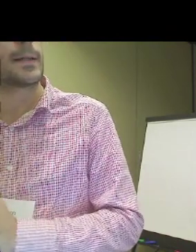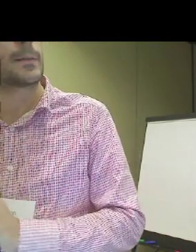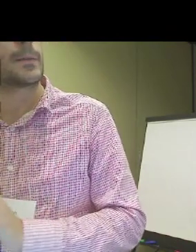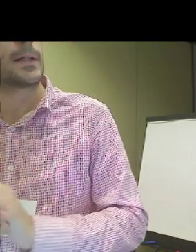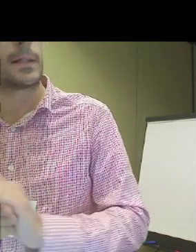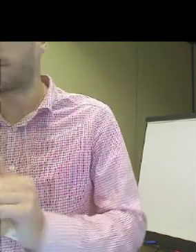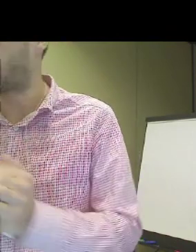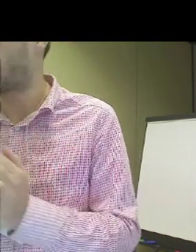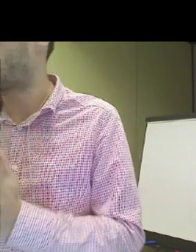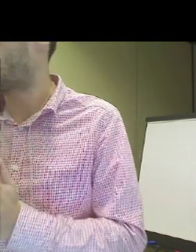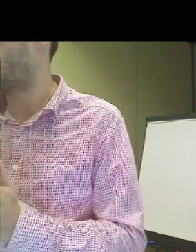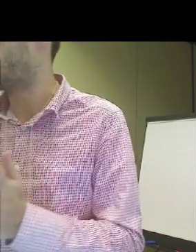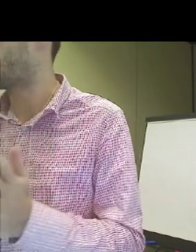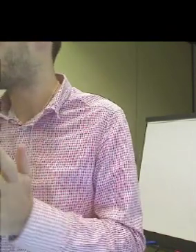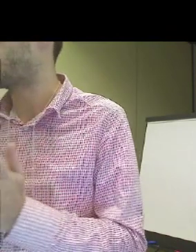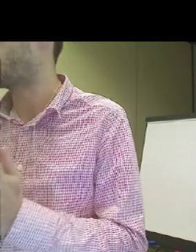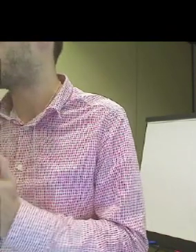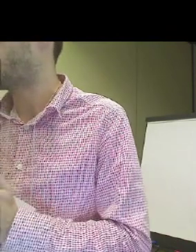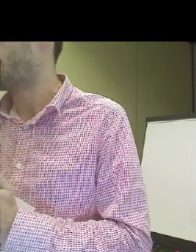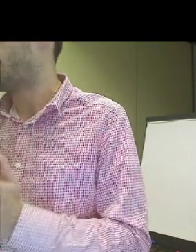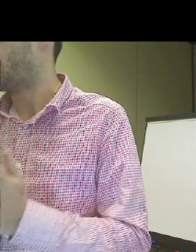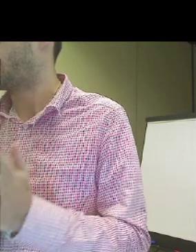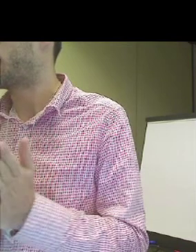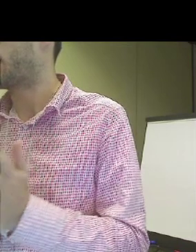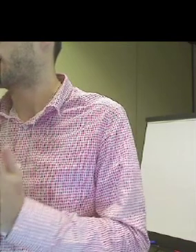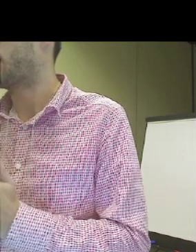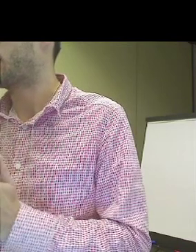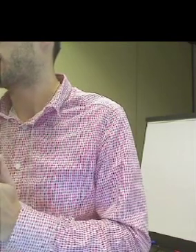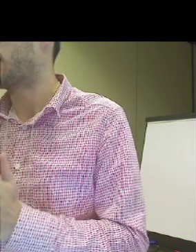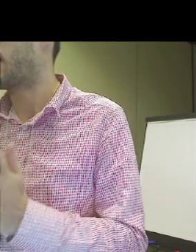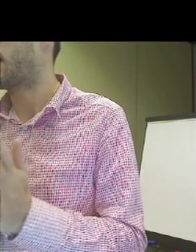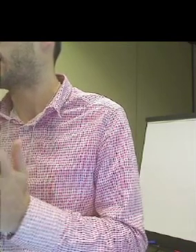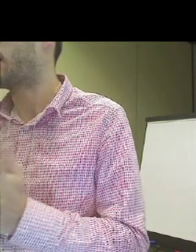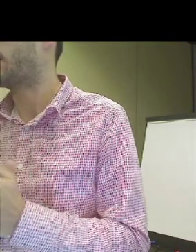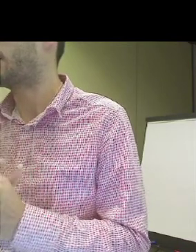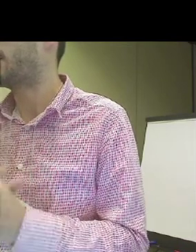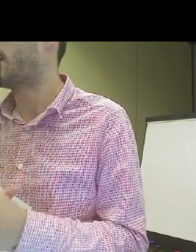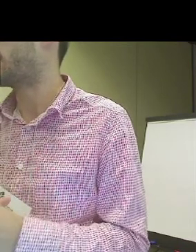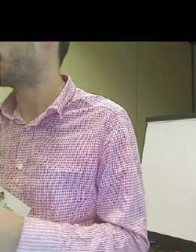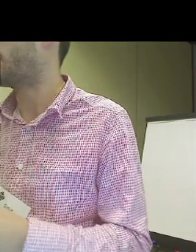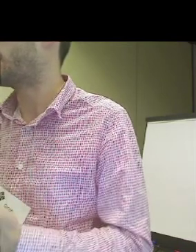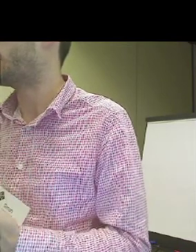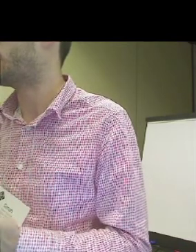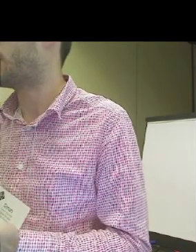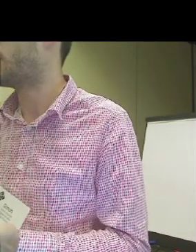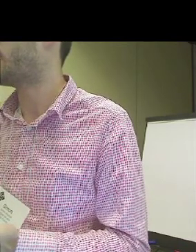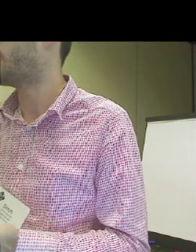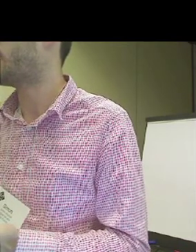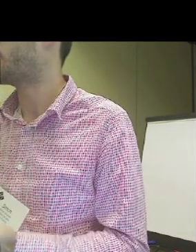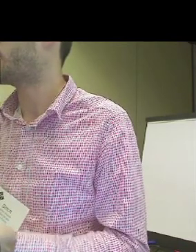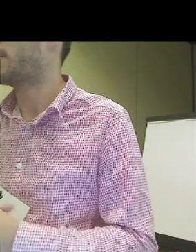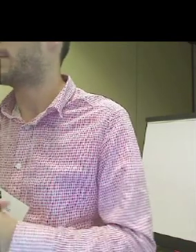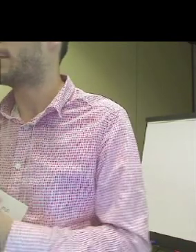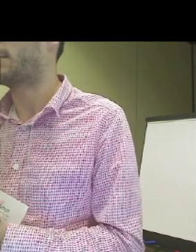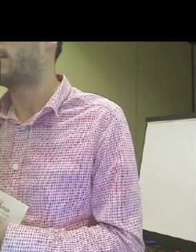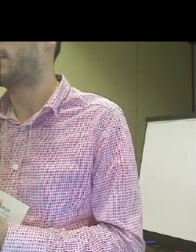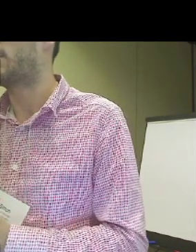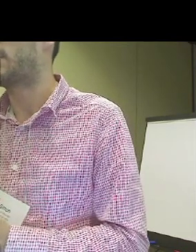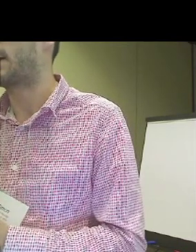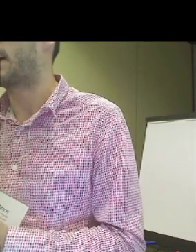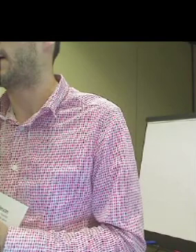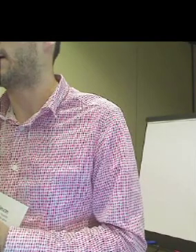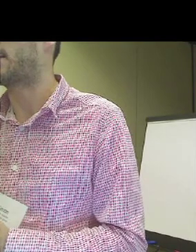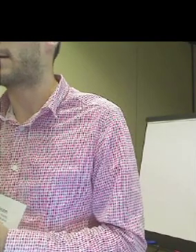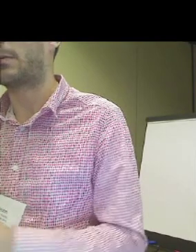And we had to face a lot of illiteracy. So when we started, it was like, how can we tell stories to children? We started